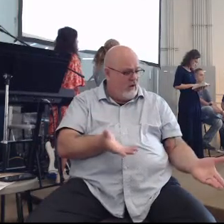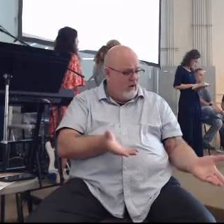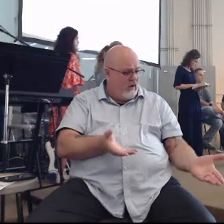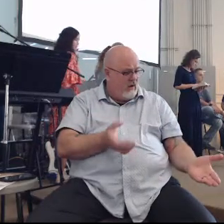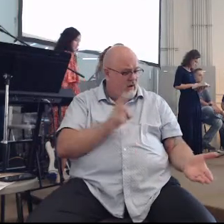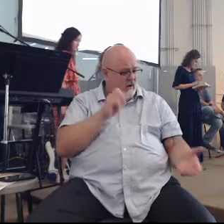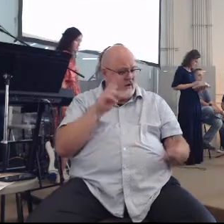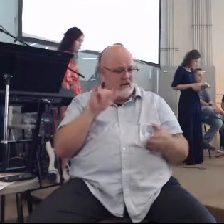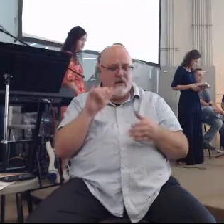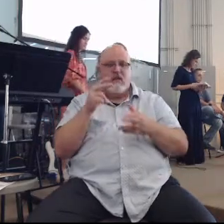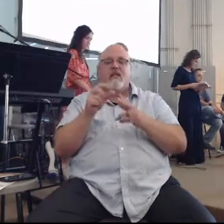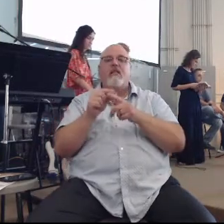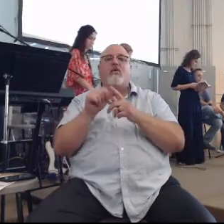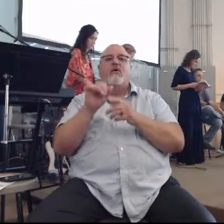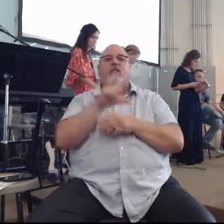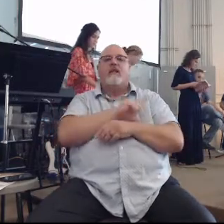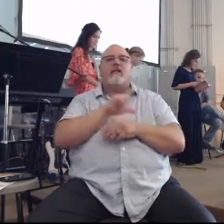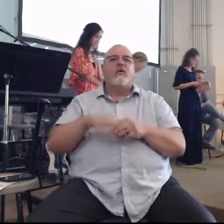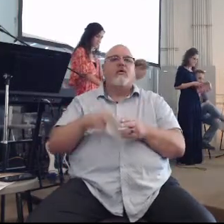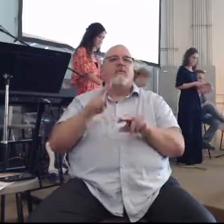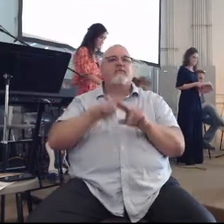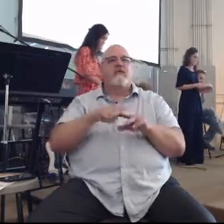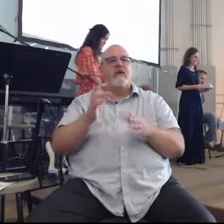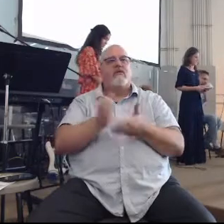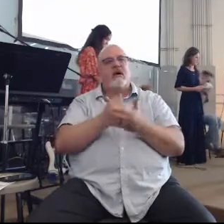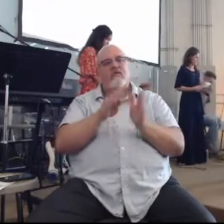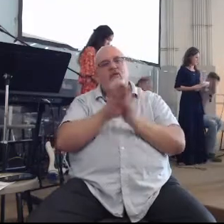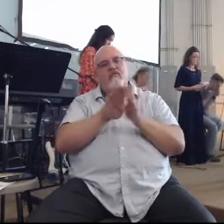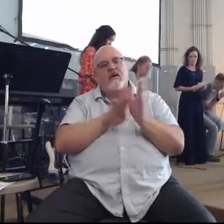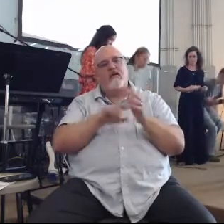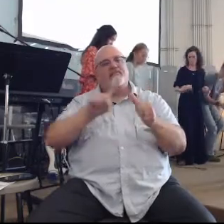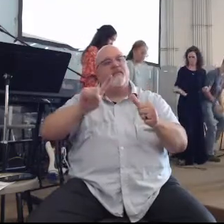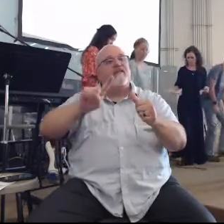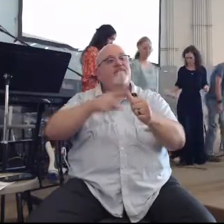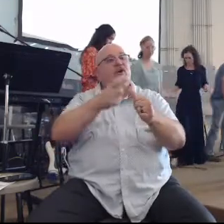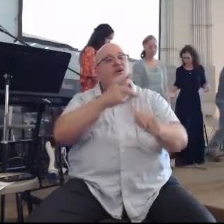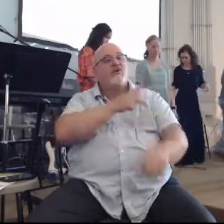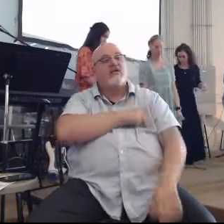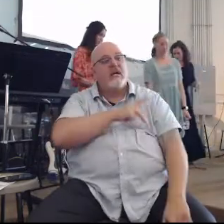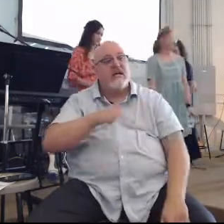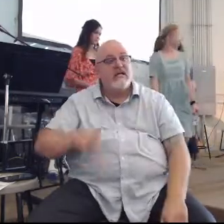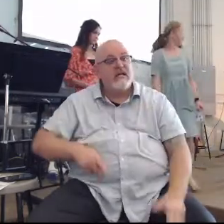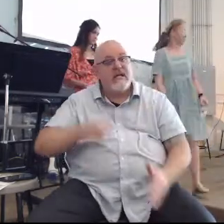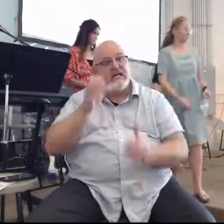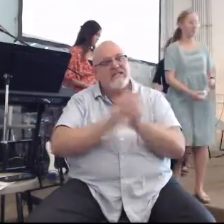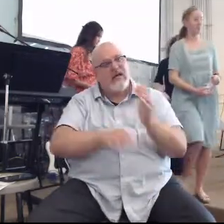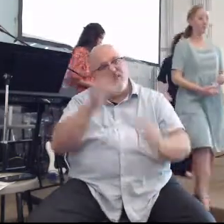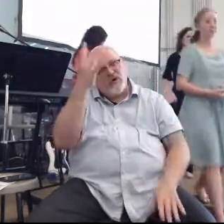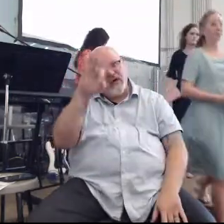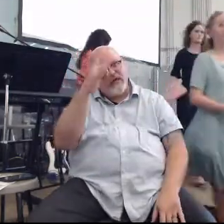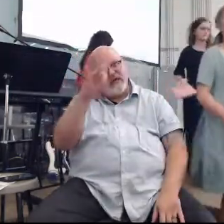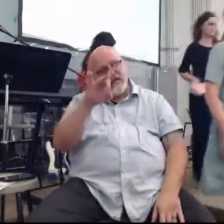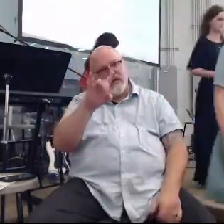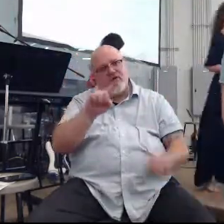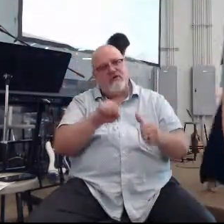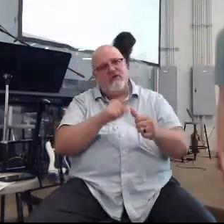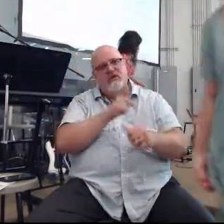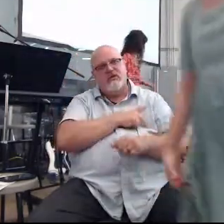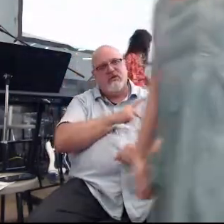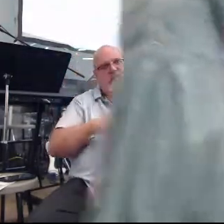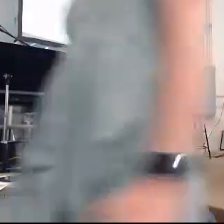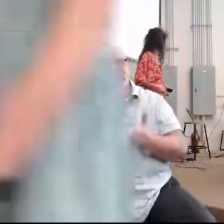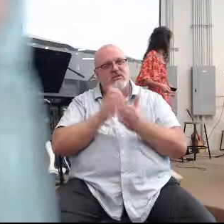This is the word of the Lord. Please be seated. Grab your Bibles and find 1 Kings chapter 18. While you're doing that, I just want to